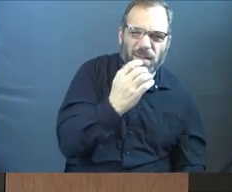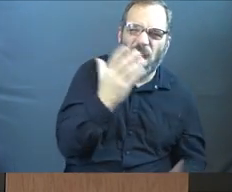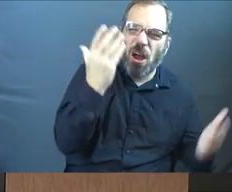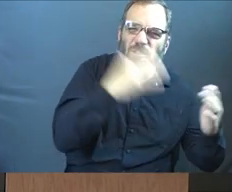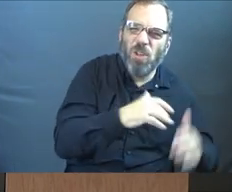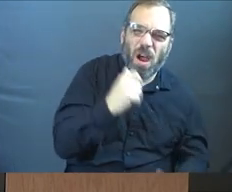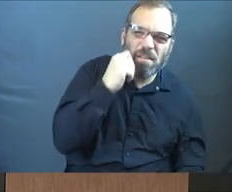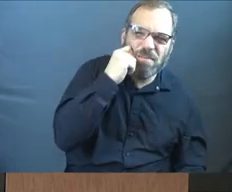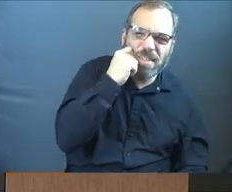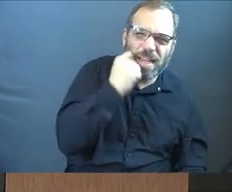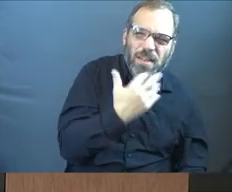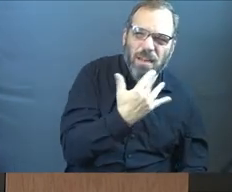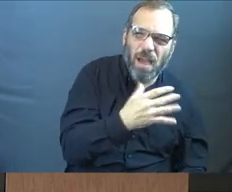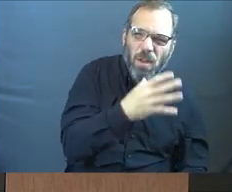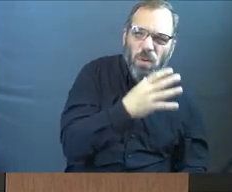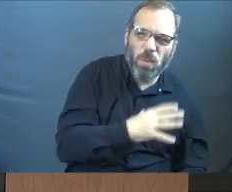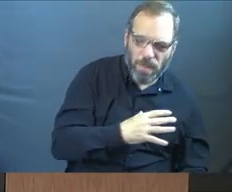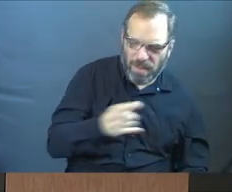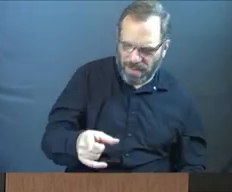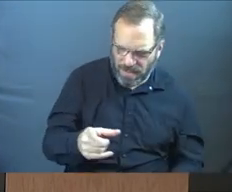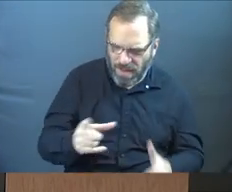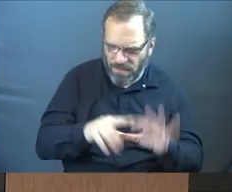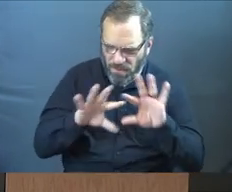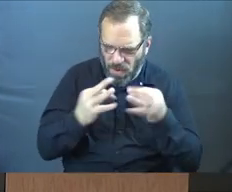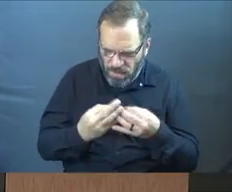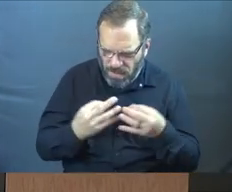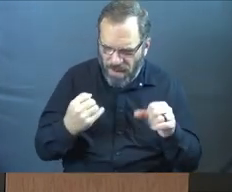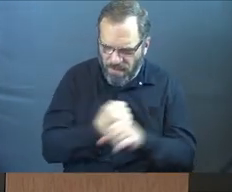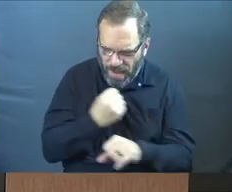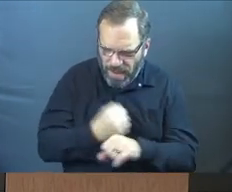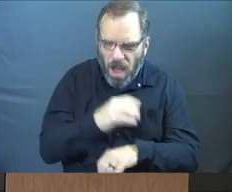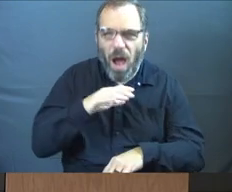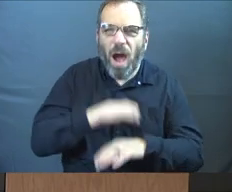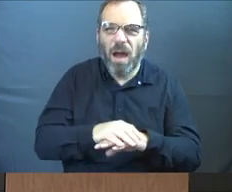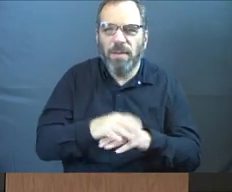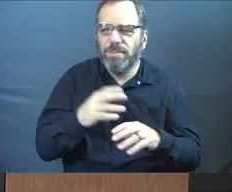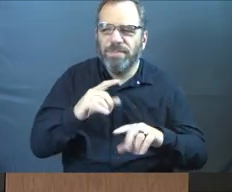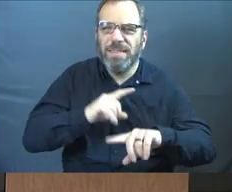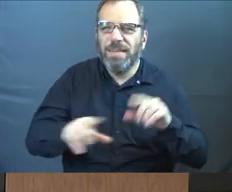family fight that we see in scripture over an interracial marriage.